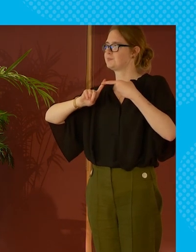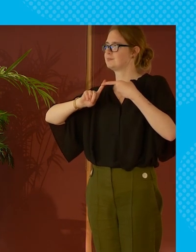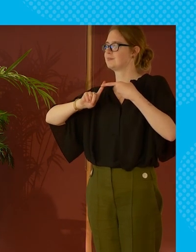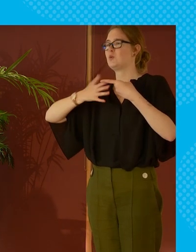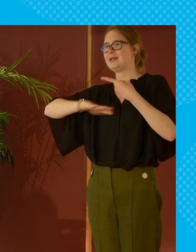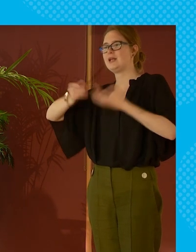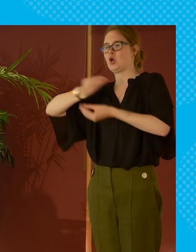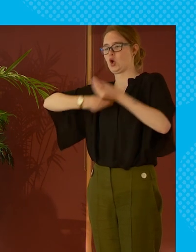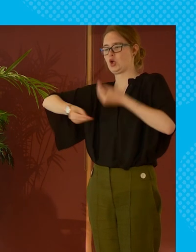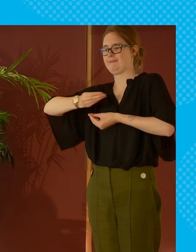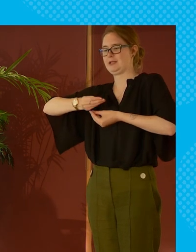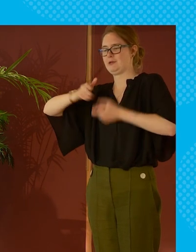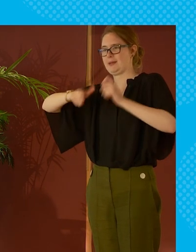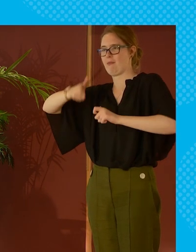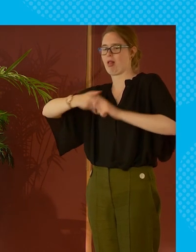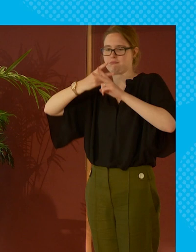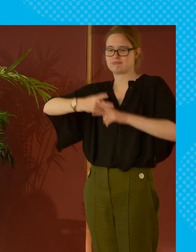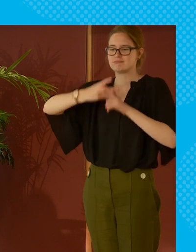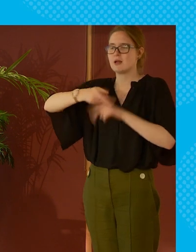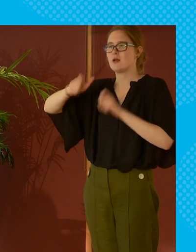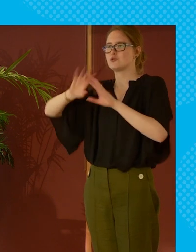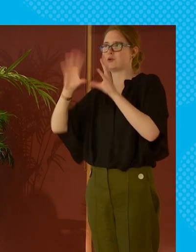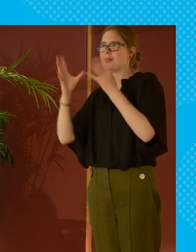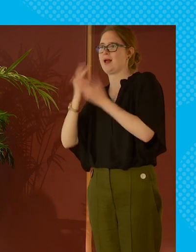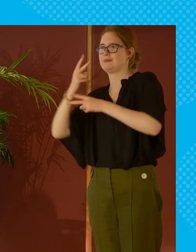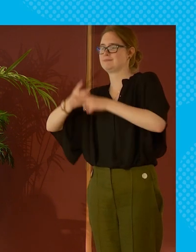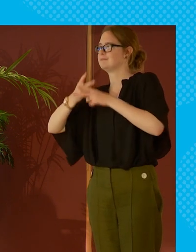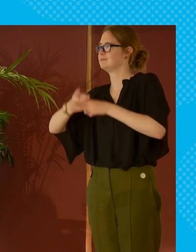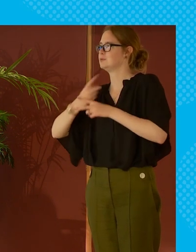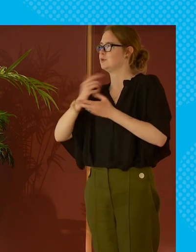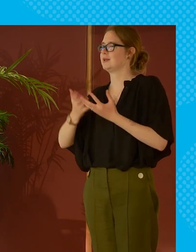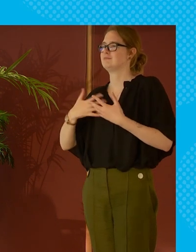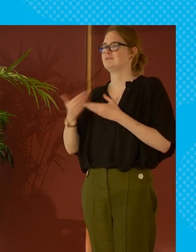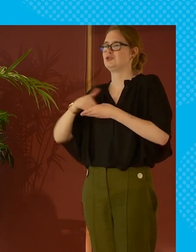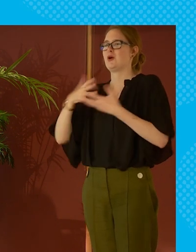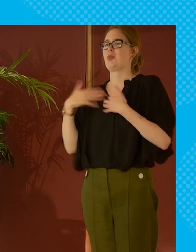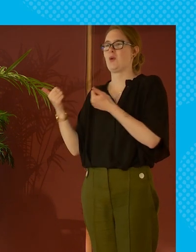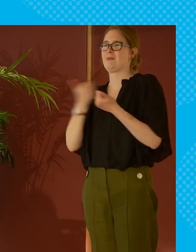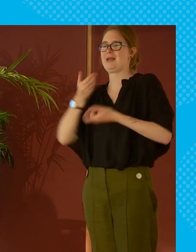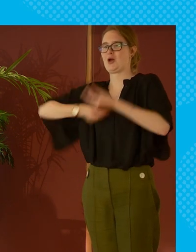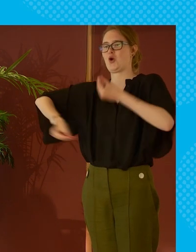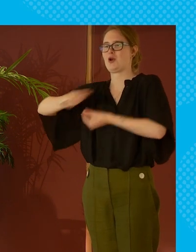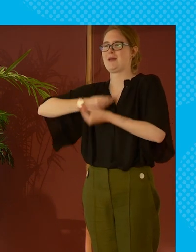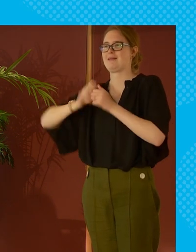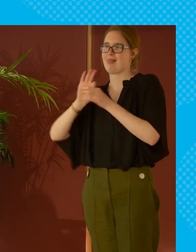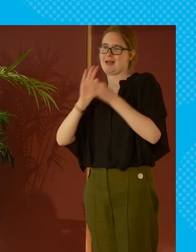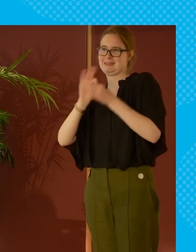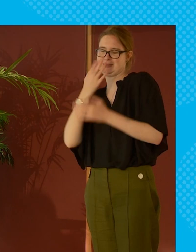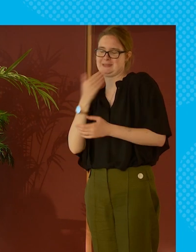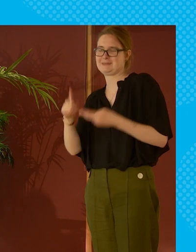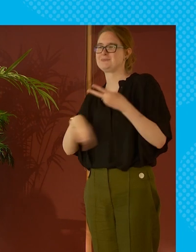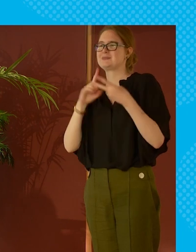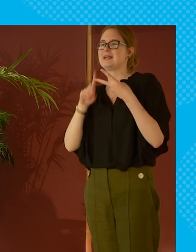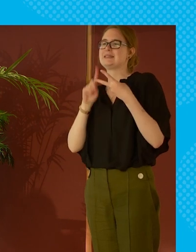what we need uh an economy that looks after people and planet so um you can all join the well-being economy alliance thank you um